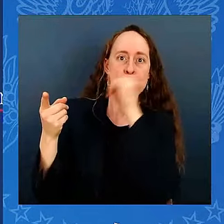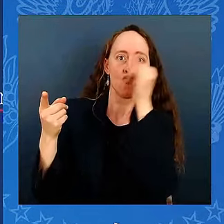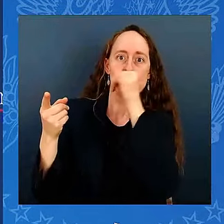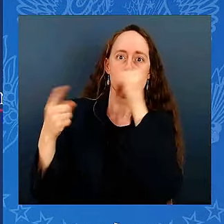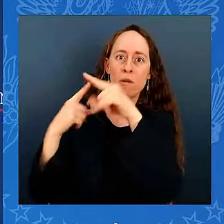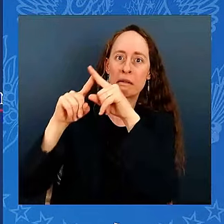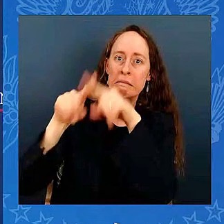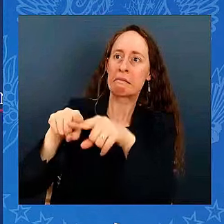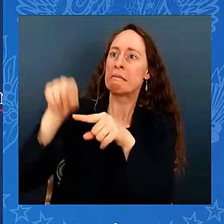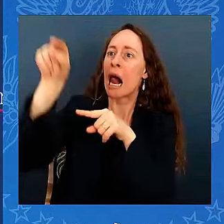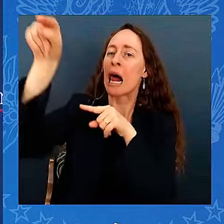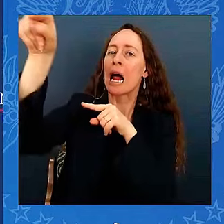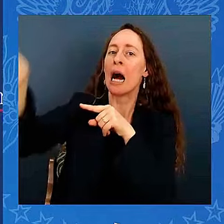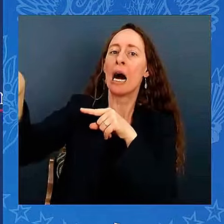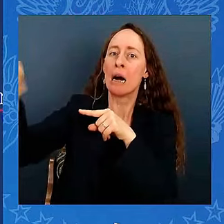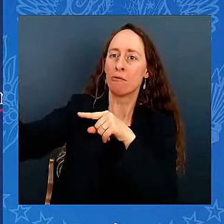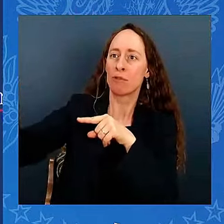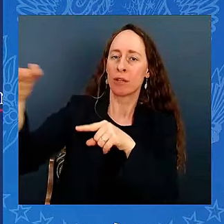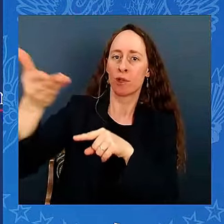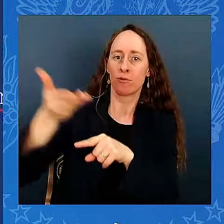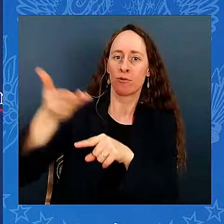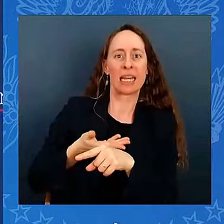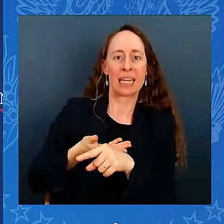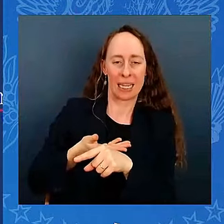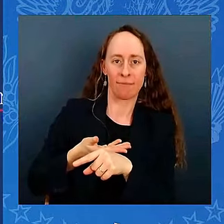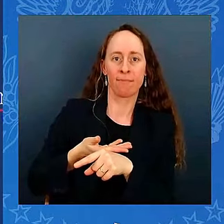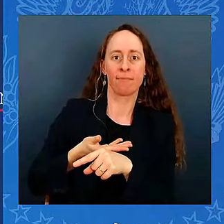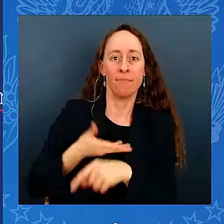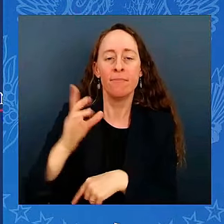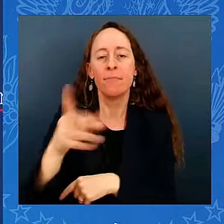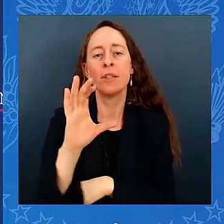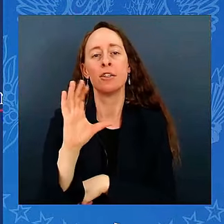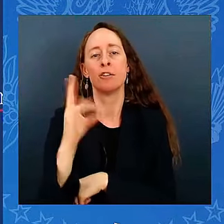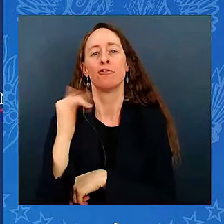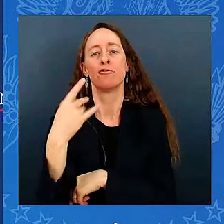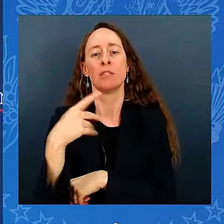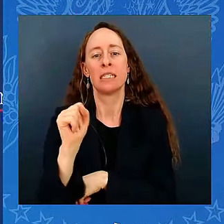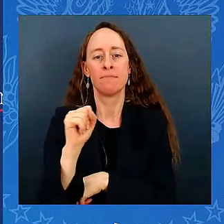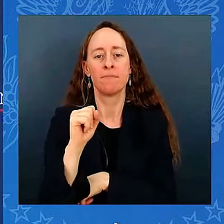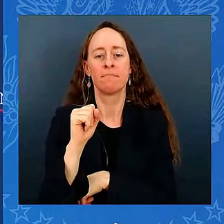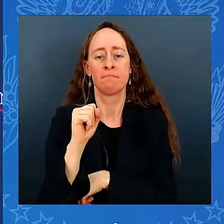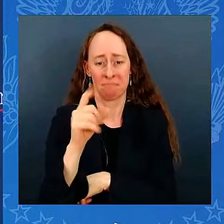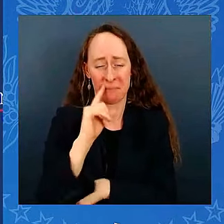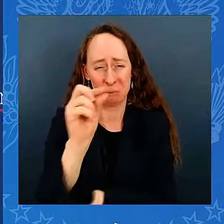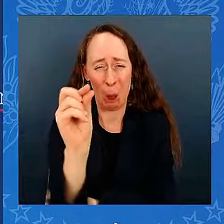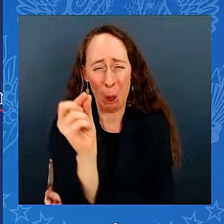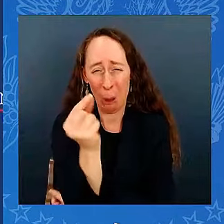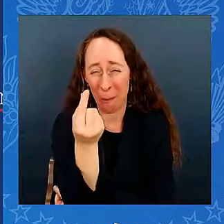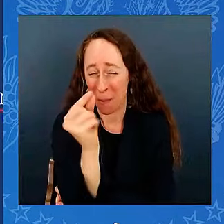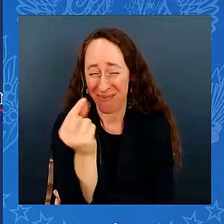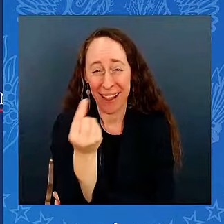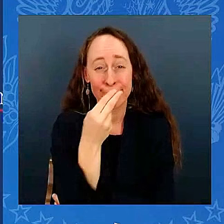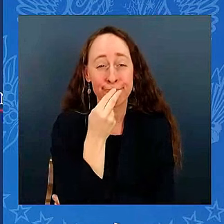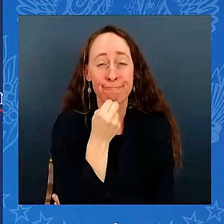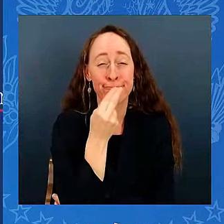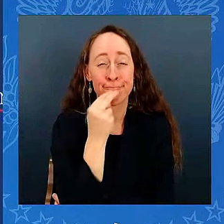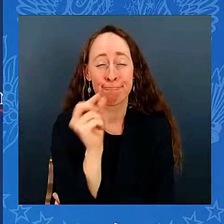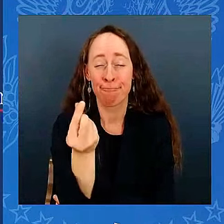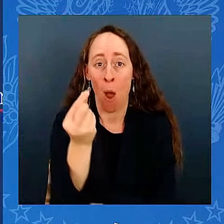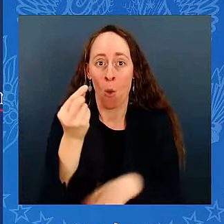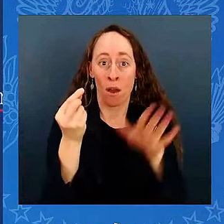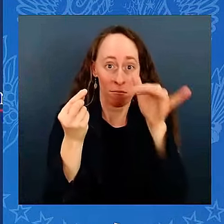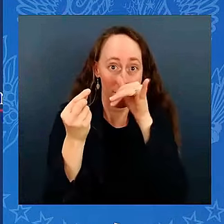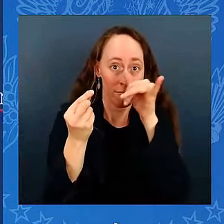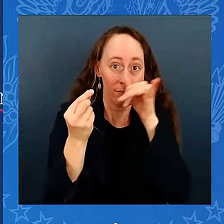shortage of semiconductors, those little, tiny computer chips, small on the tip of your finger, that power everyday lives from